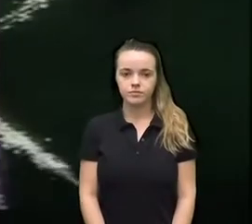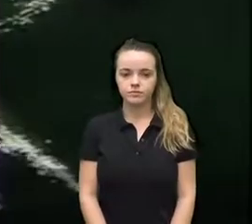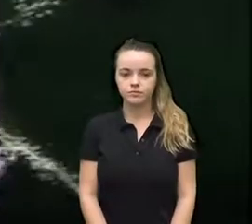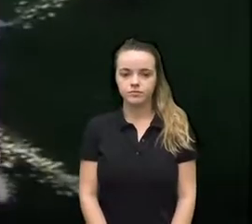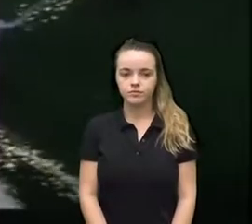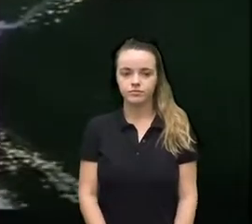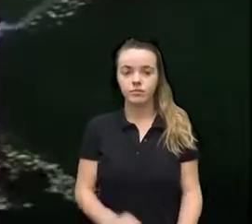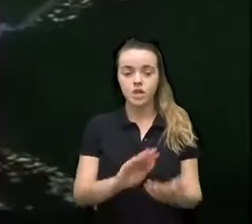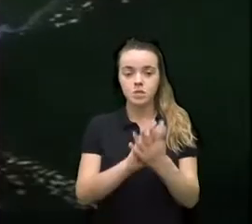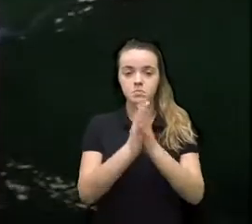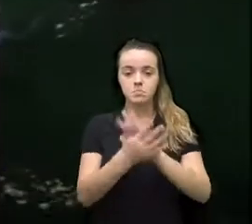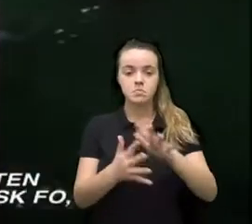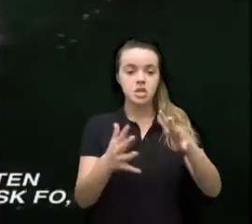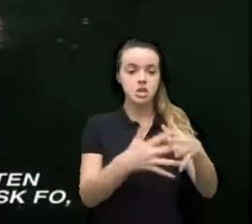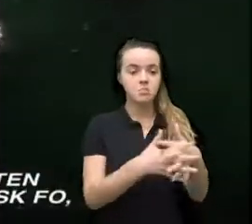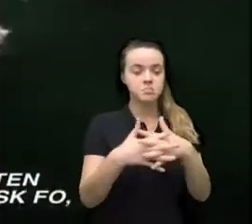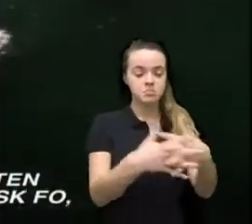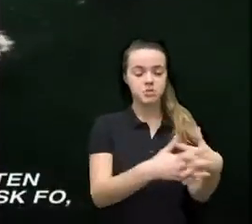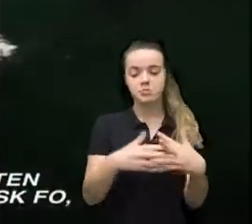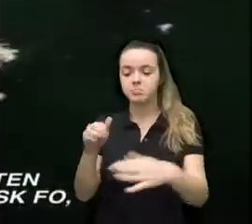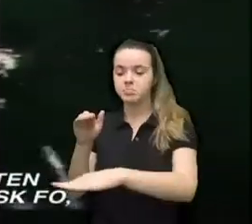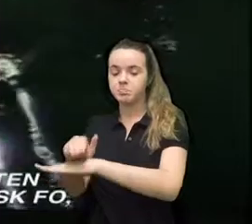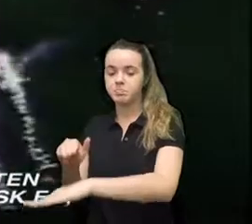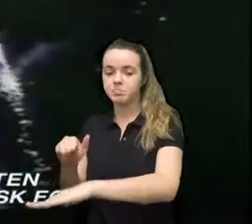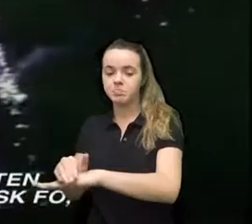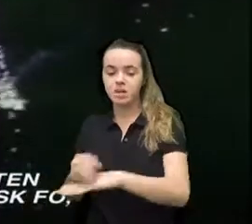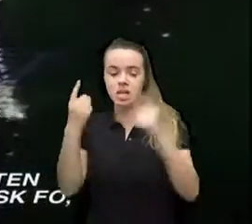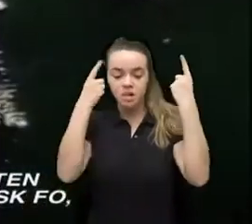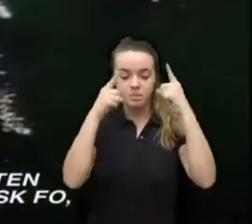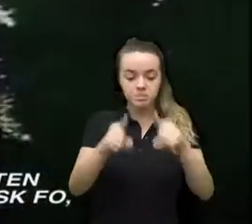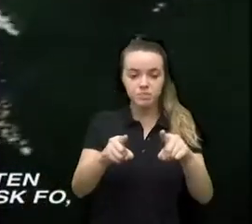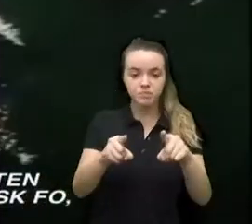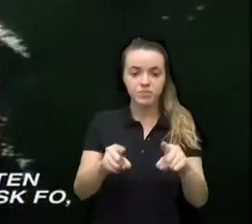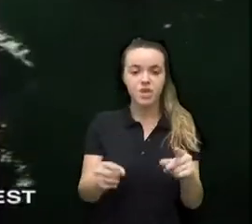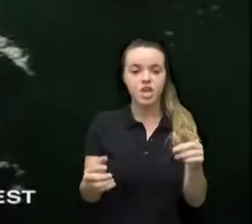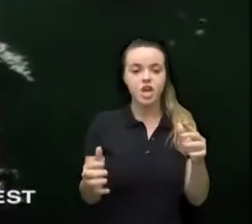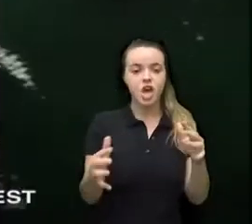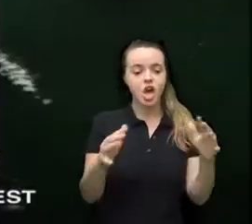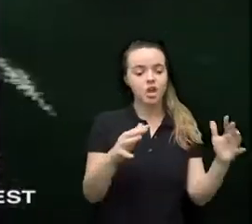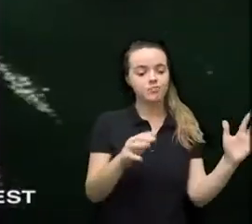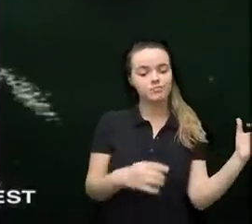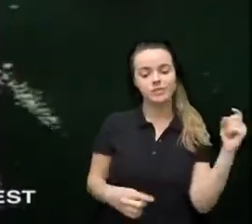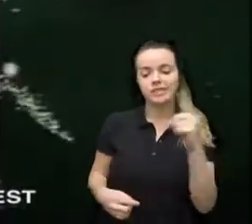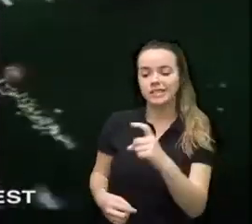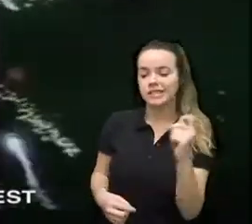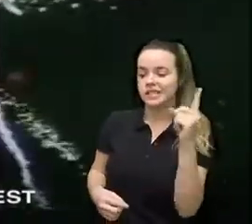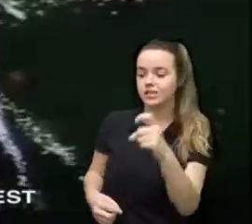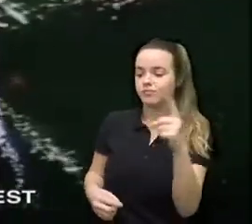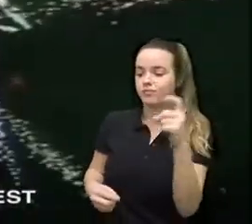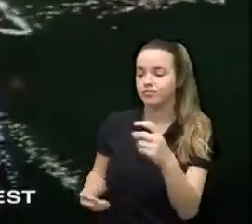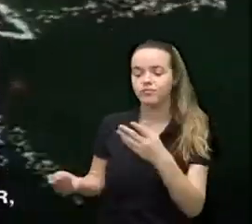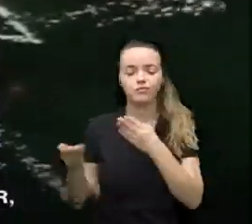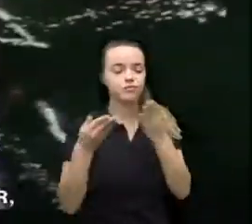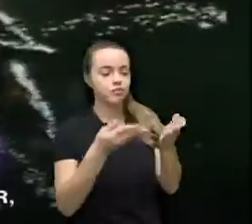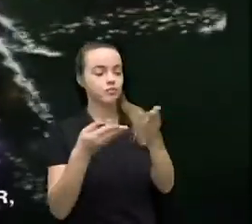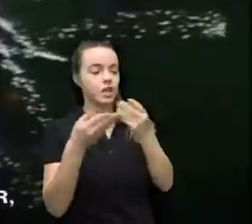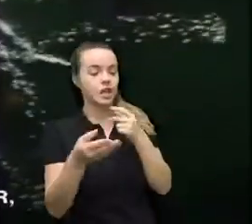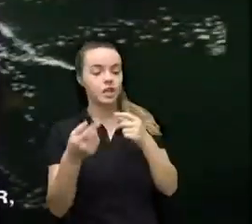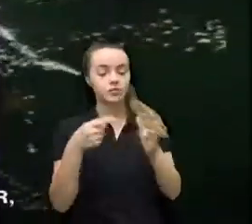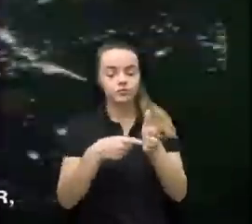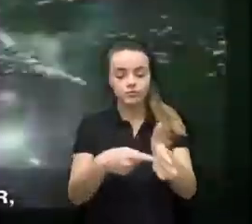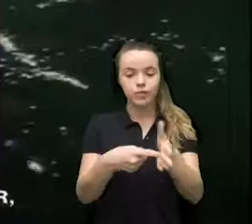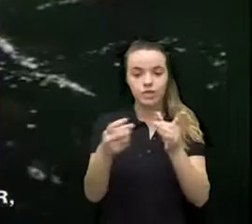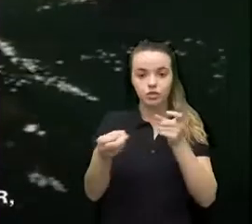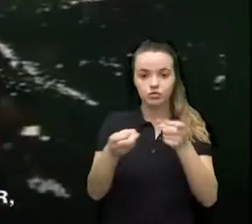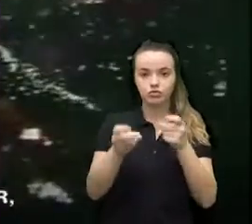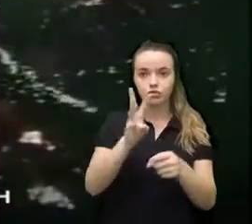in the peace treaty with England the Americans have gotten almost everything they asked for from control of the West all the way to